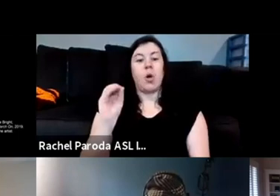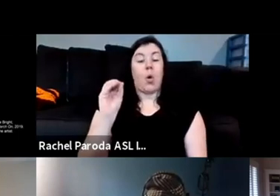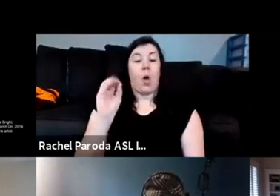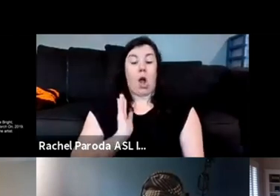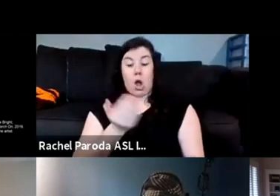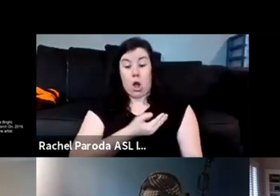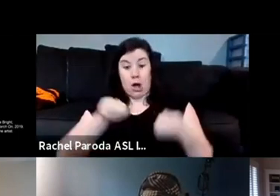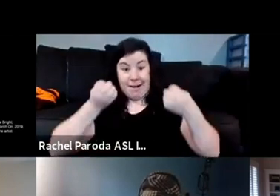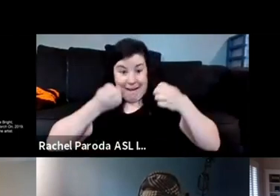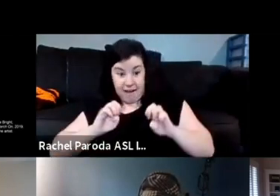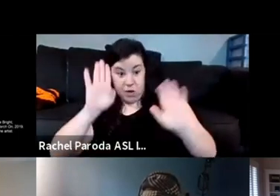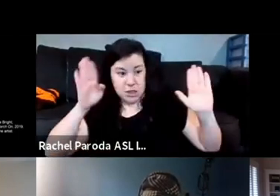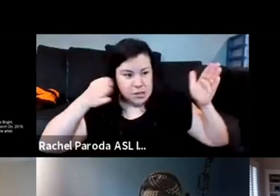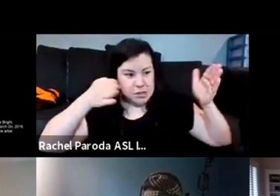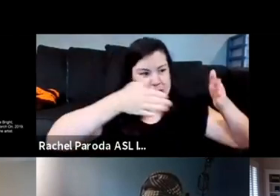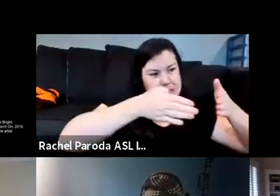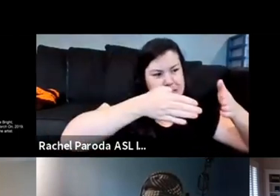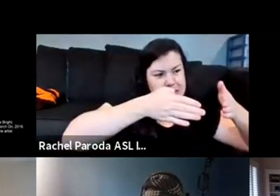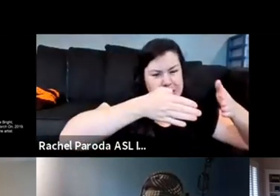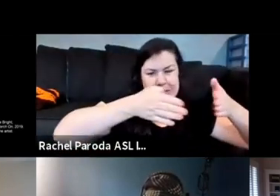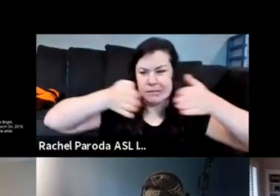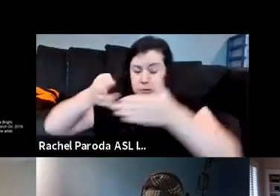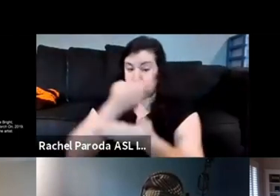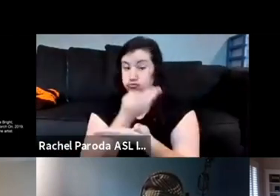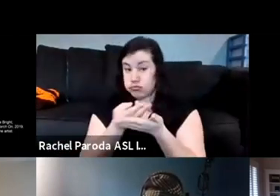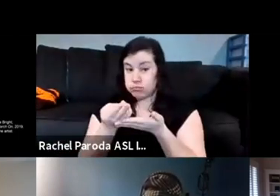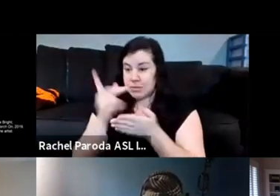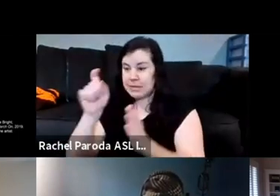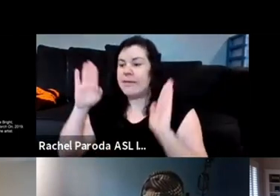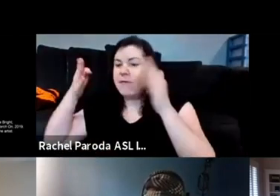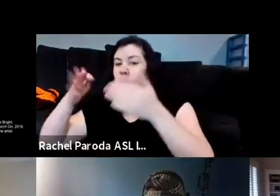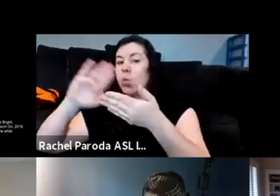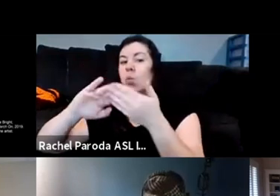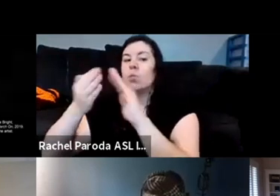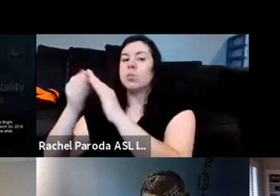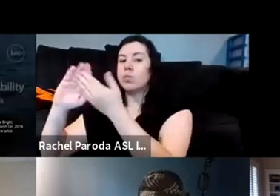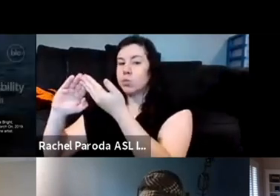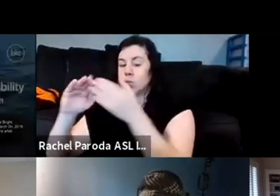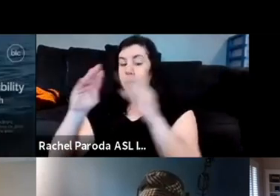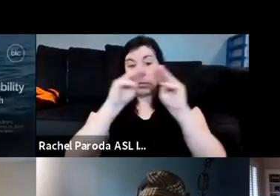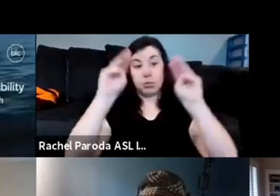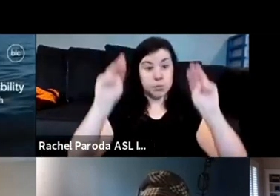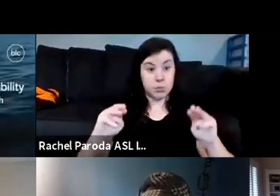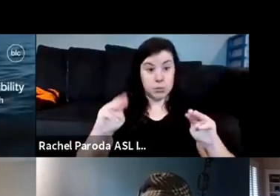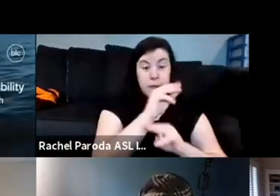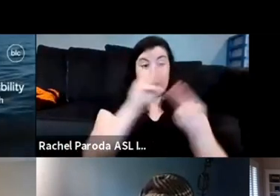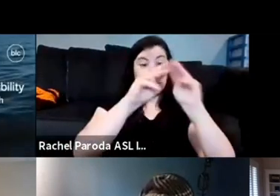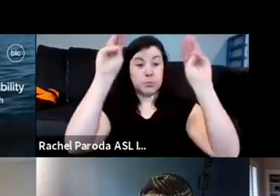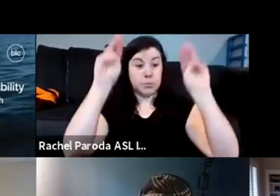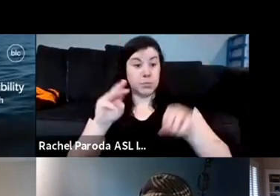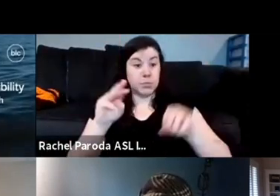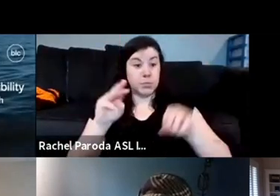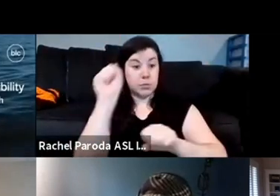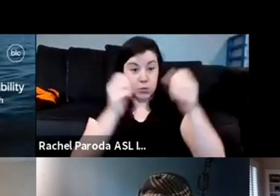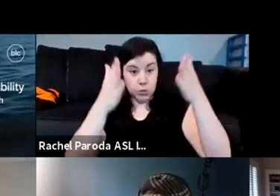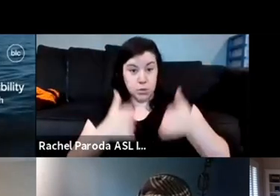even our our resources to community what i've asked museums and museum workers to do is get fired you know